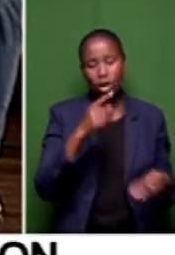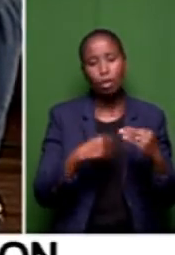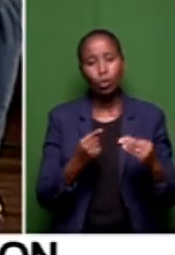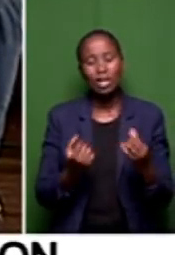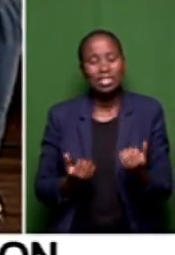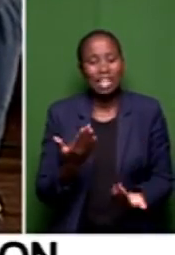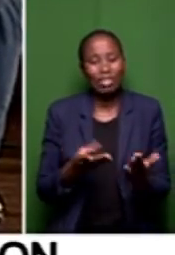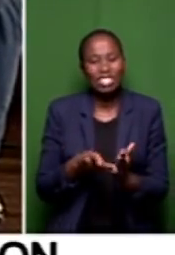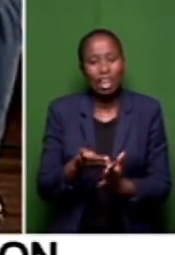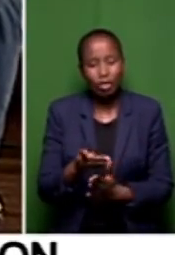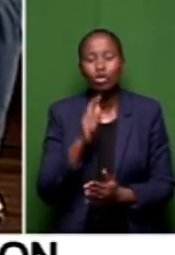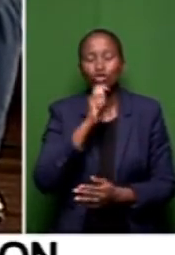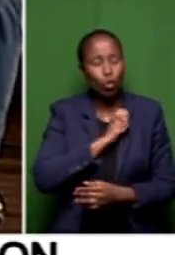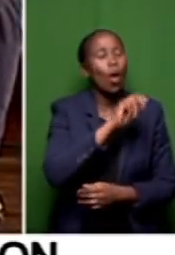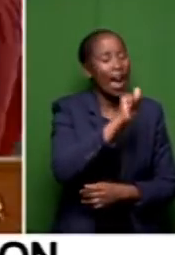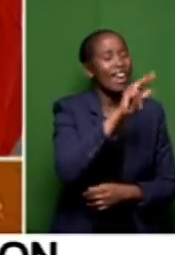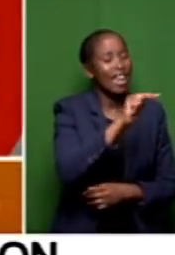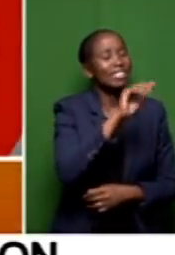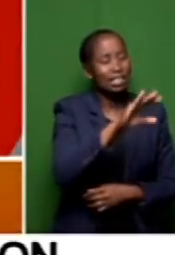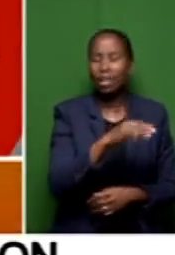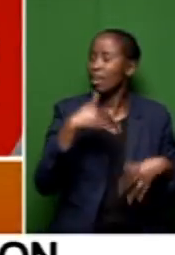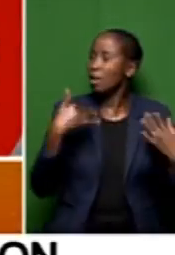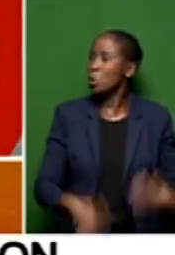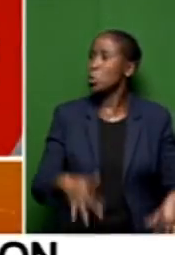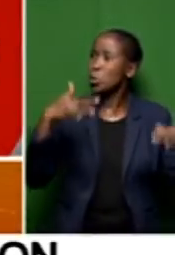ANC is failing us. Honestly, dismal.